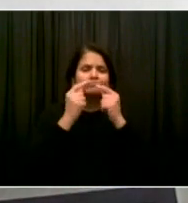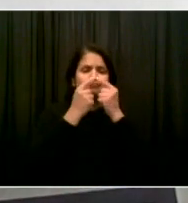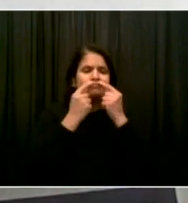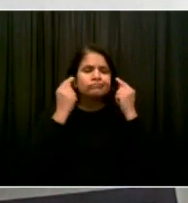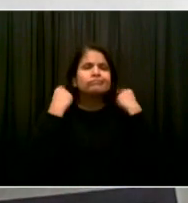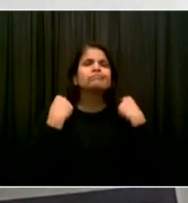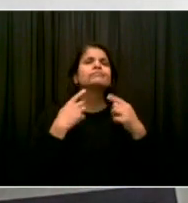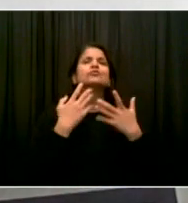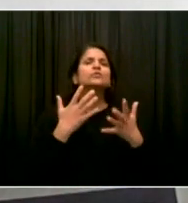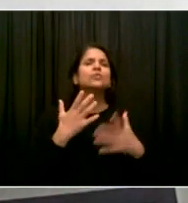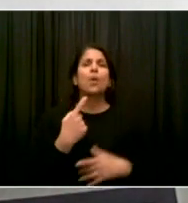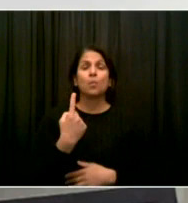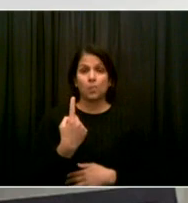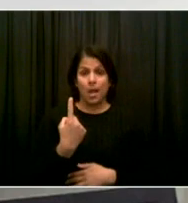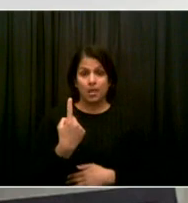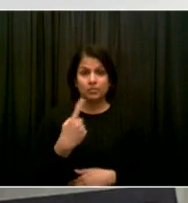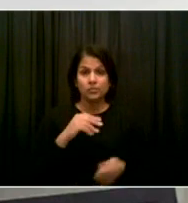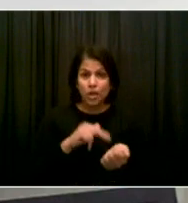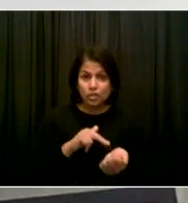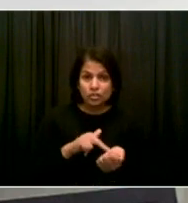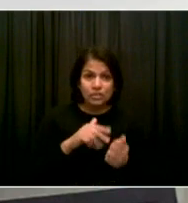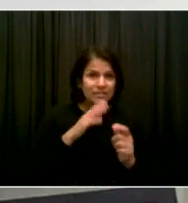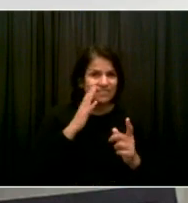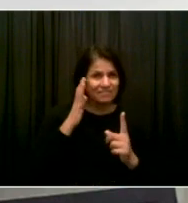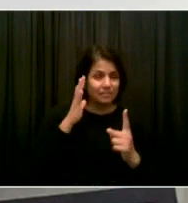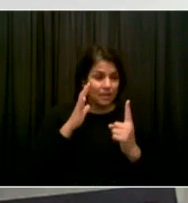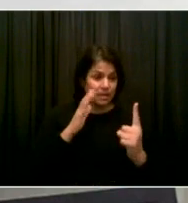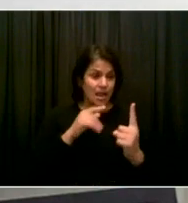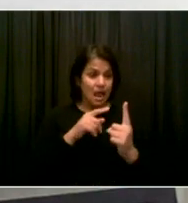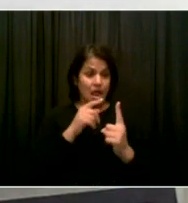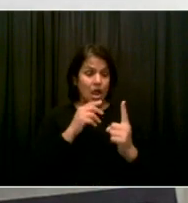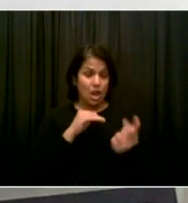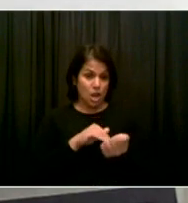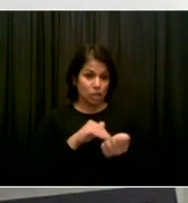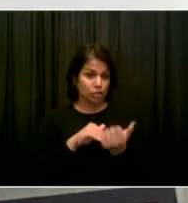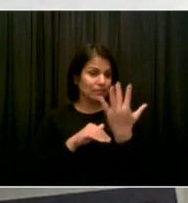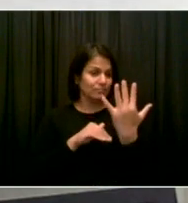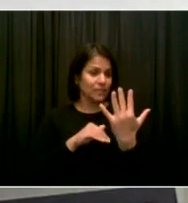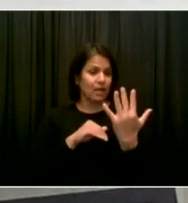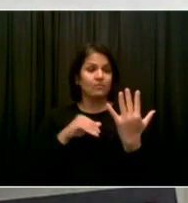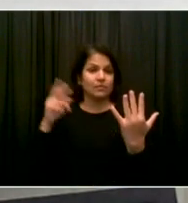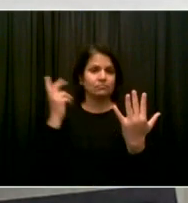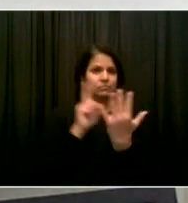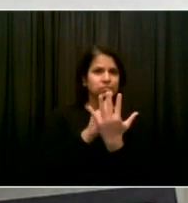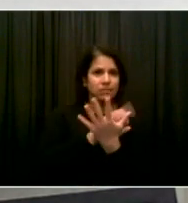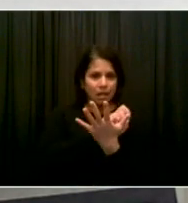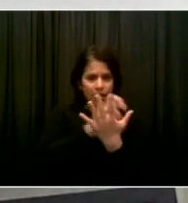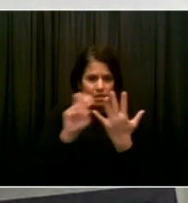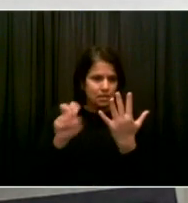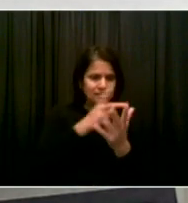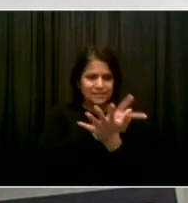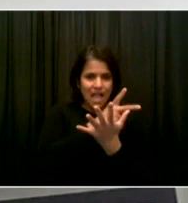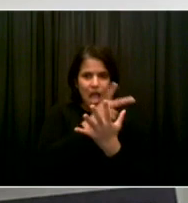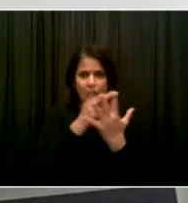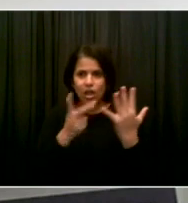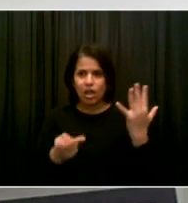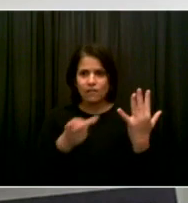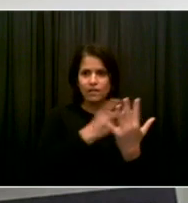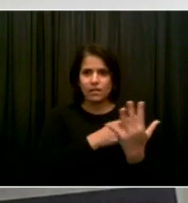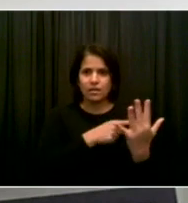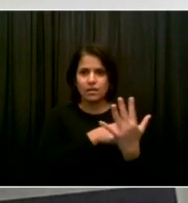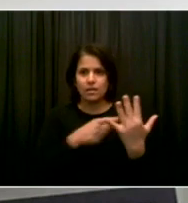often take care of five, six patients well. So we're going to focus on on making sure that we